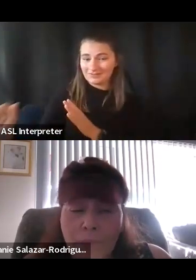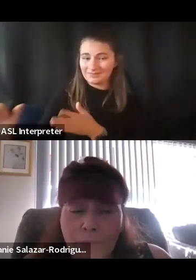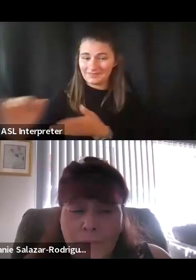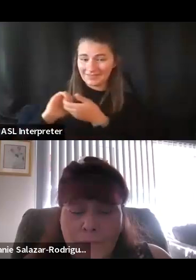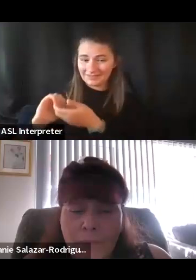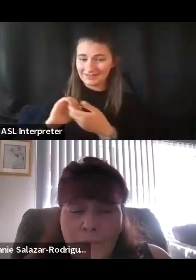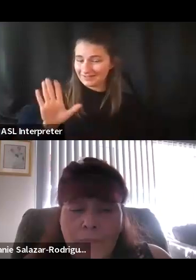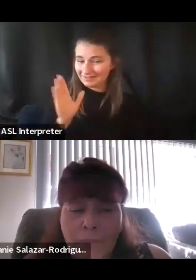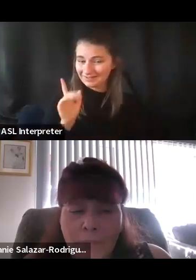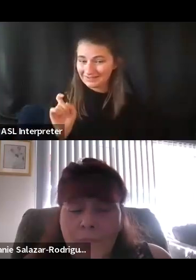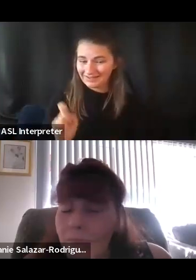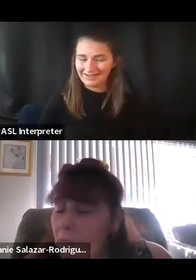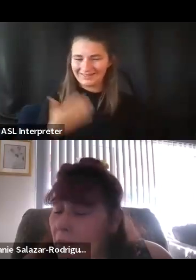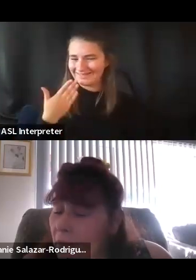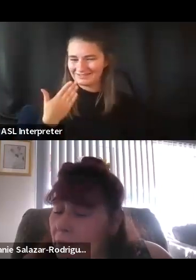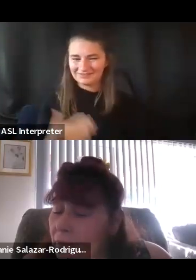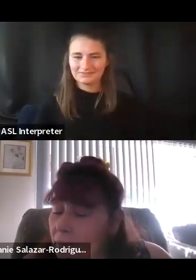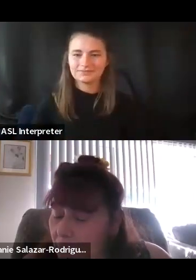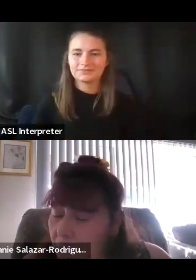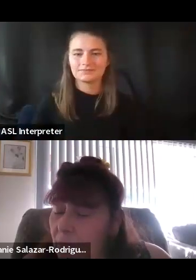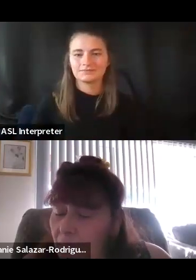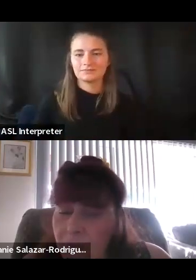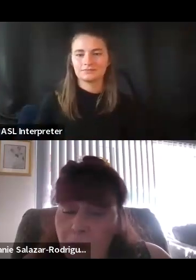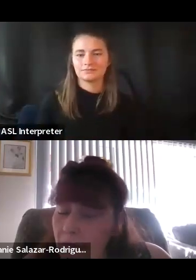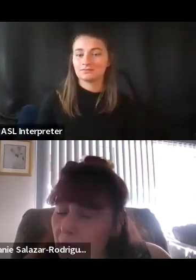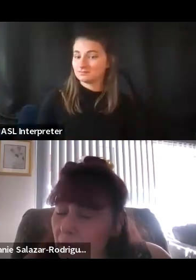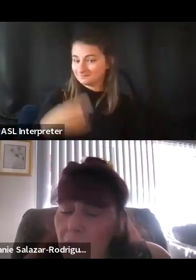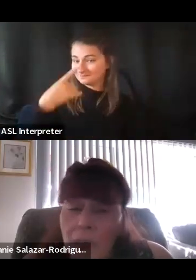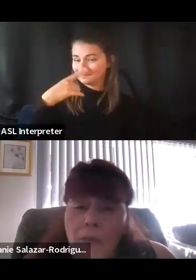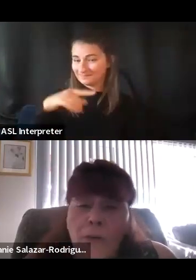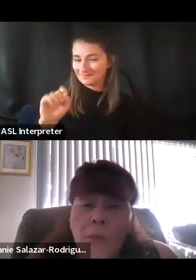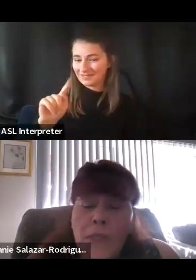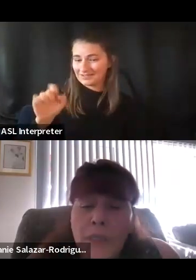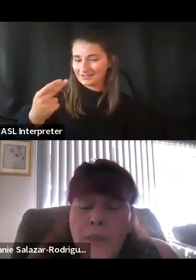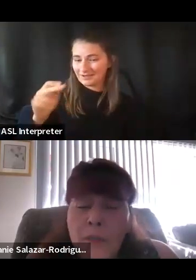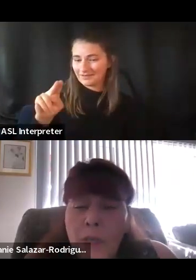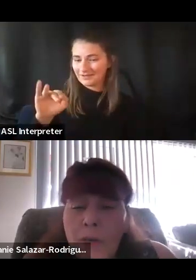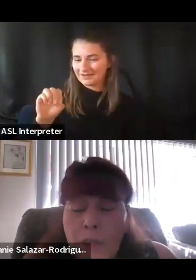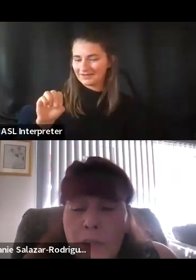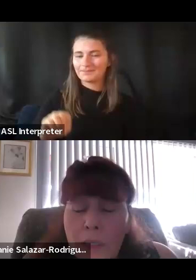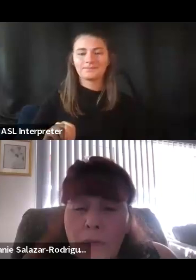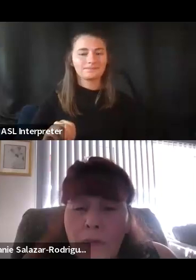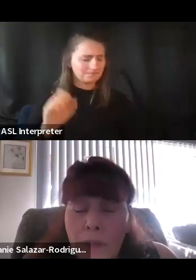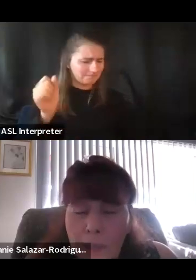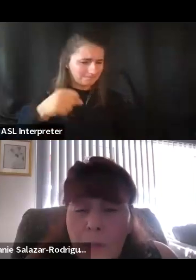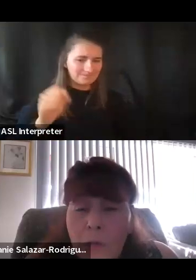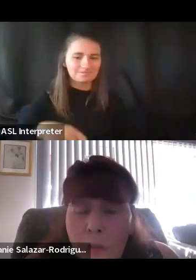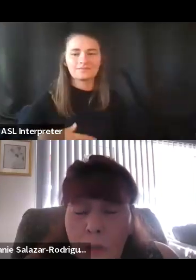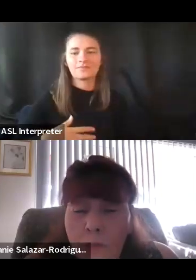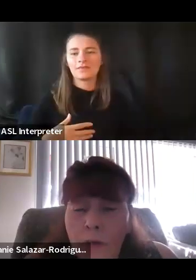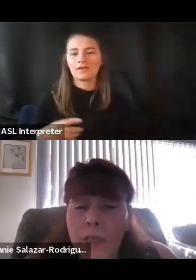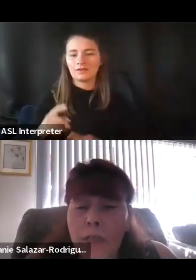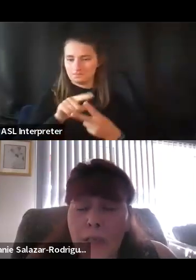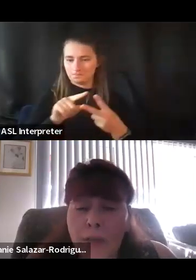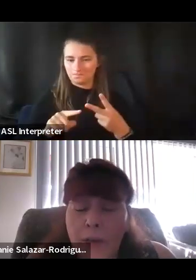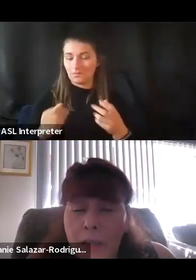Ah, Stephanie, can you share your experience? Absolutely. For me, the two areas that I feel that I'm the most